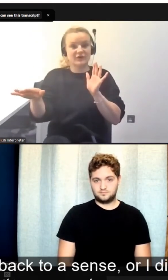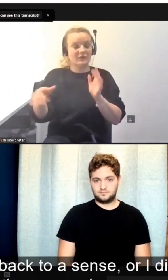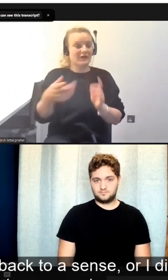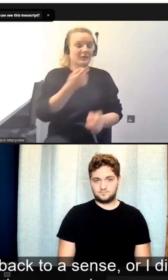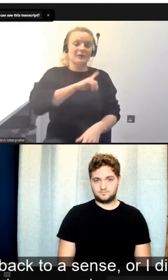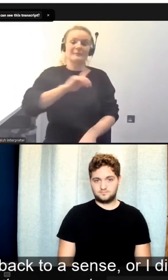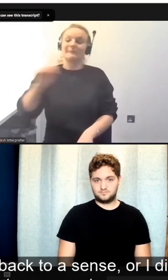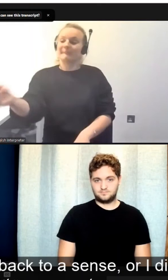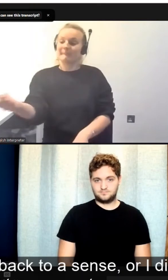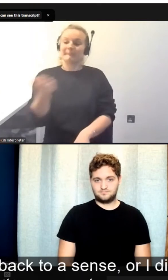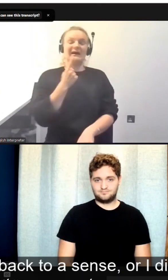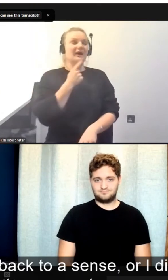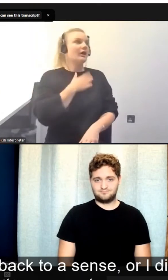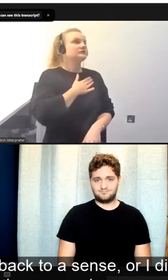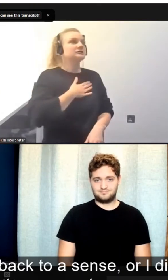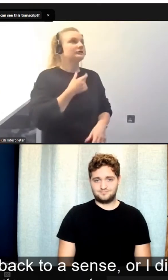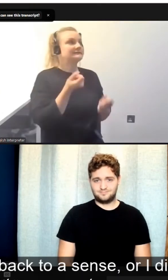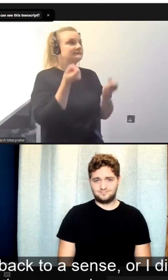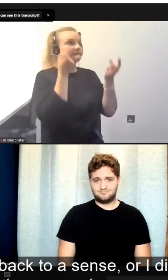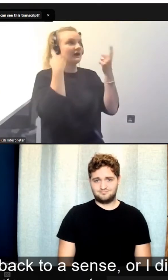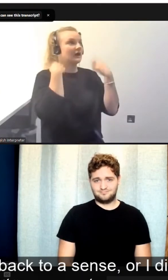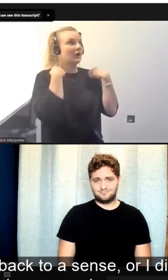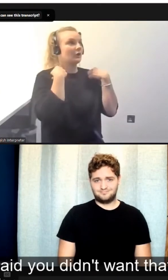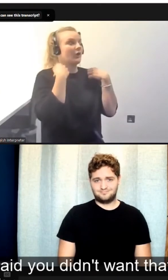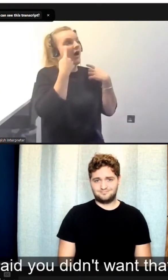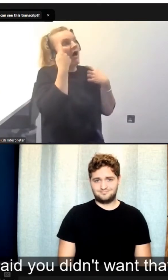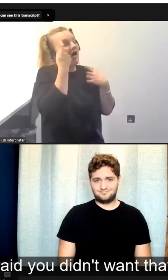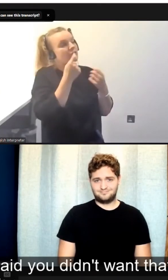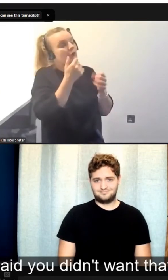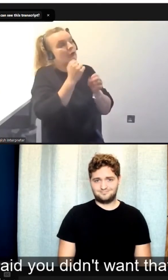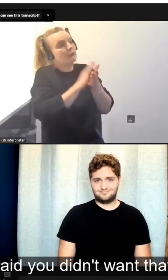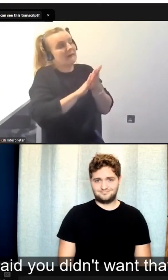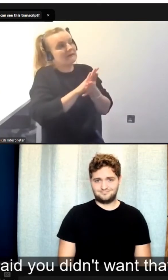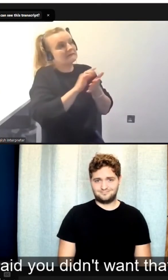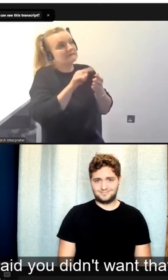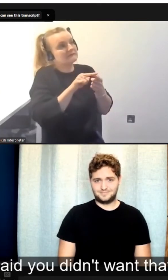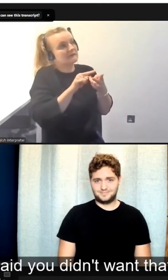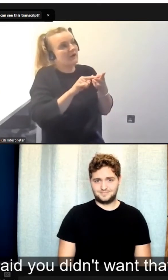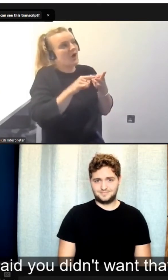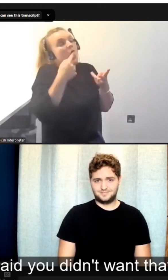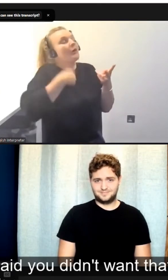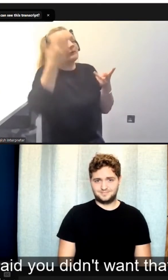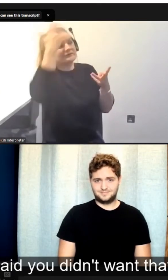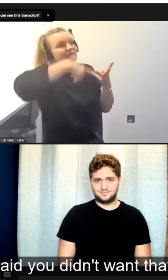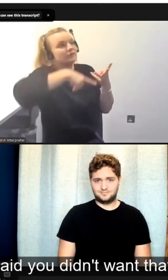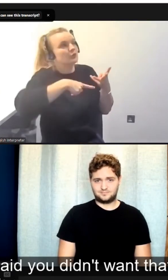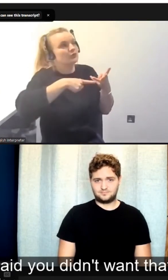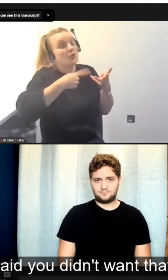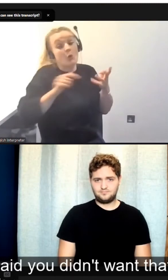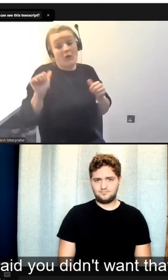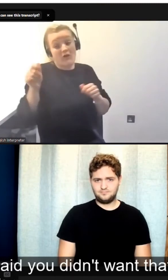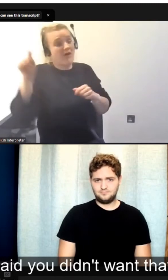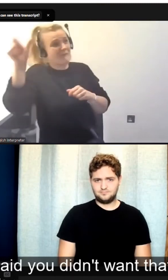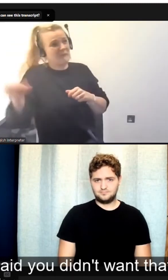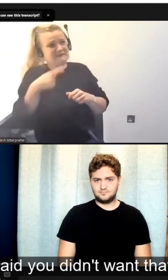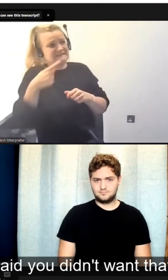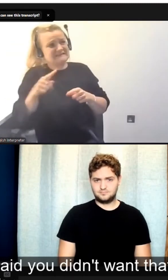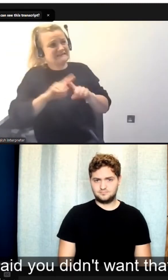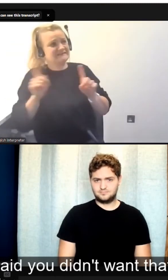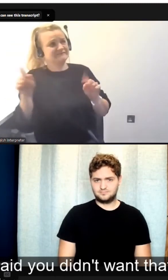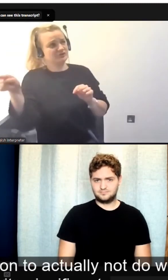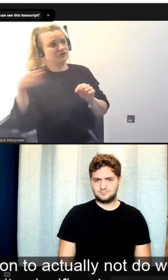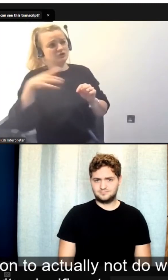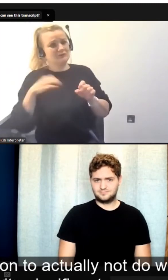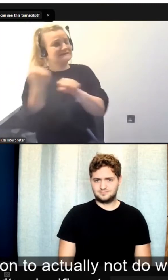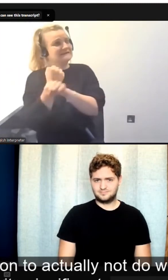sense. Oh, I didn't understand. Or, I thought you meant. Or, oh, I was confused. Or so and so said you didn't want that. You wanted